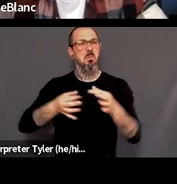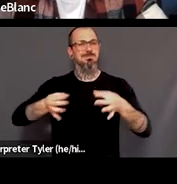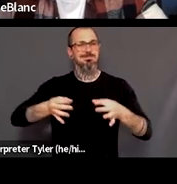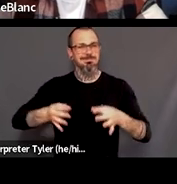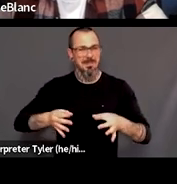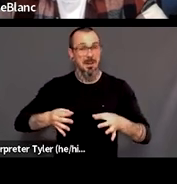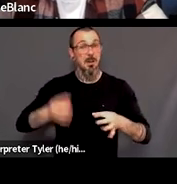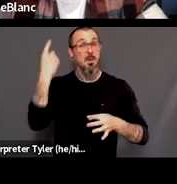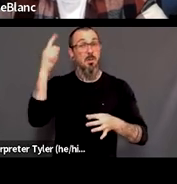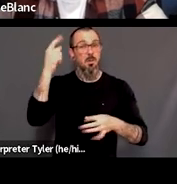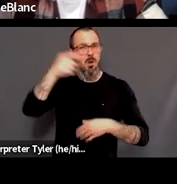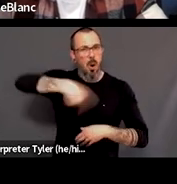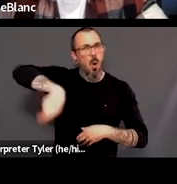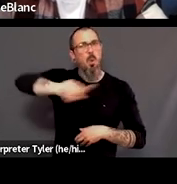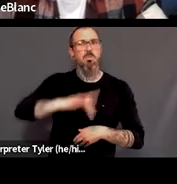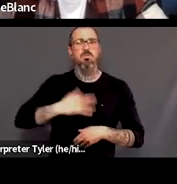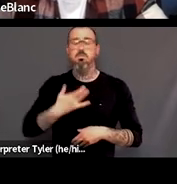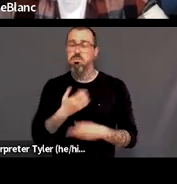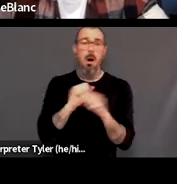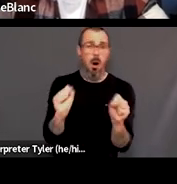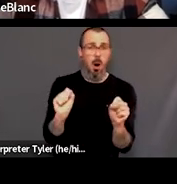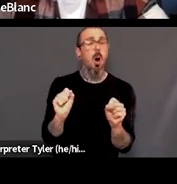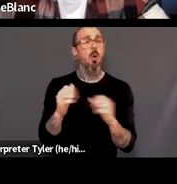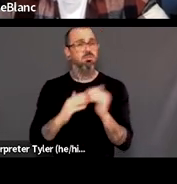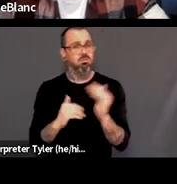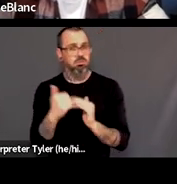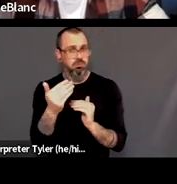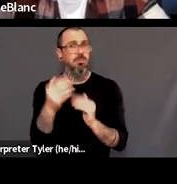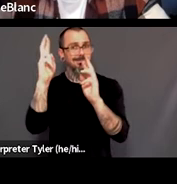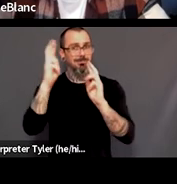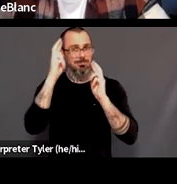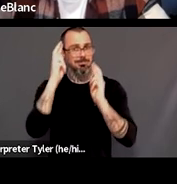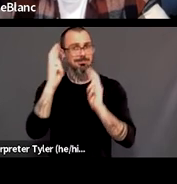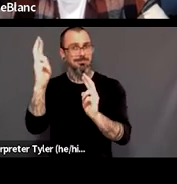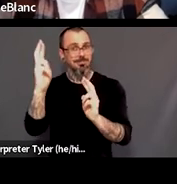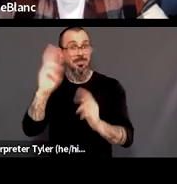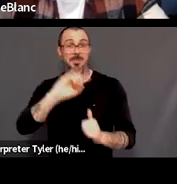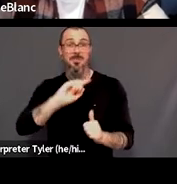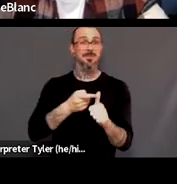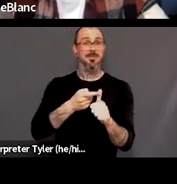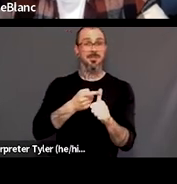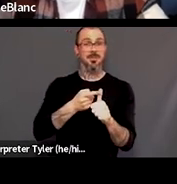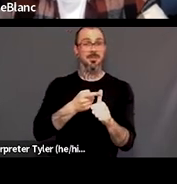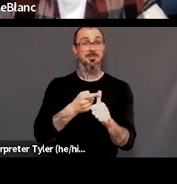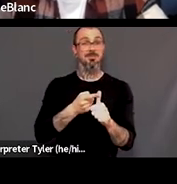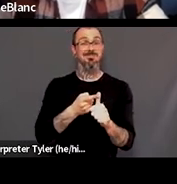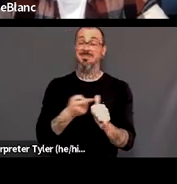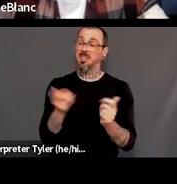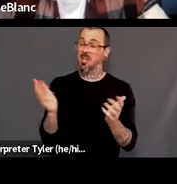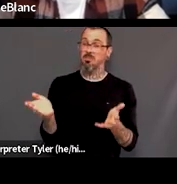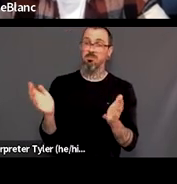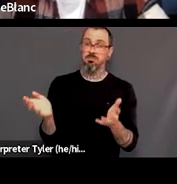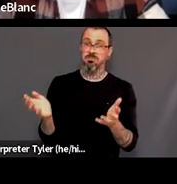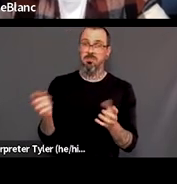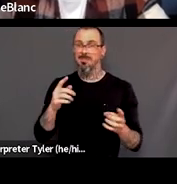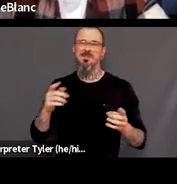safe and comfortable and respected in this learning space um so the first one uh keep conversations focused on the topics that we